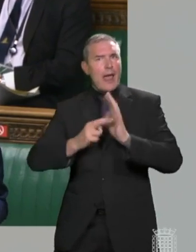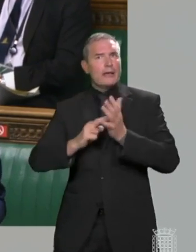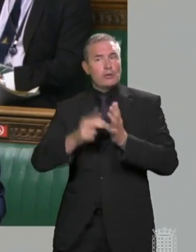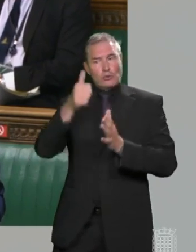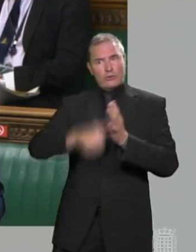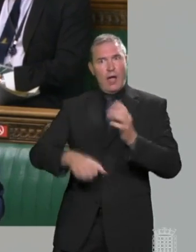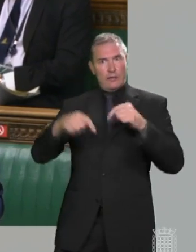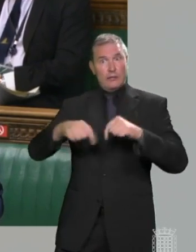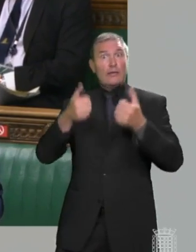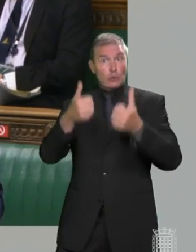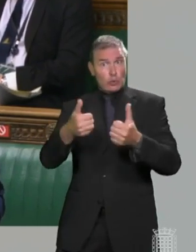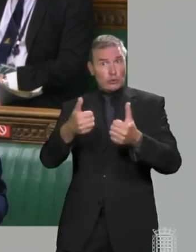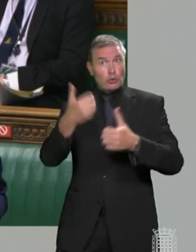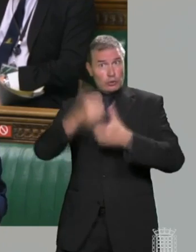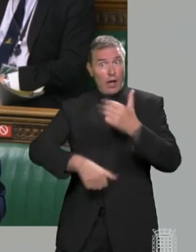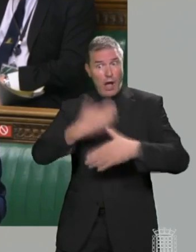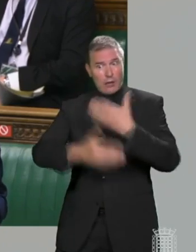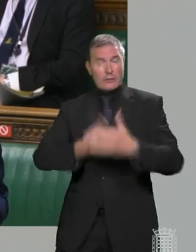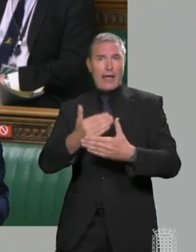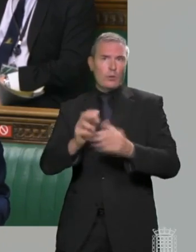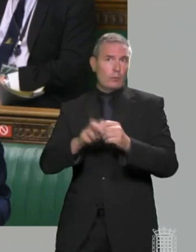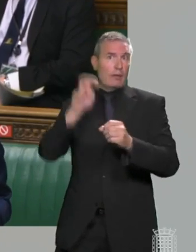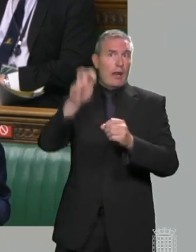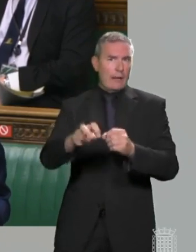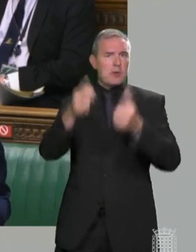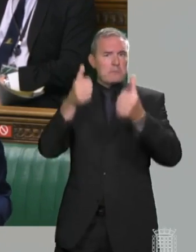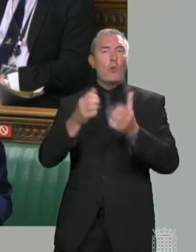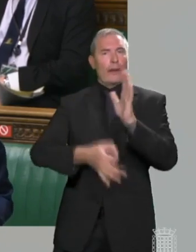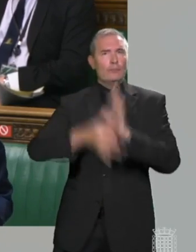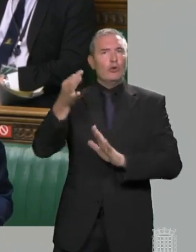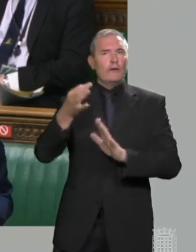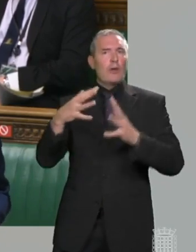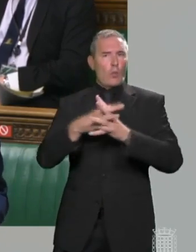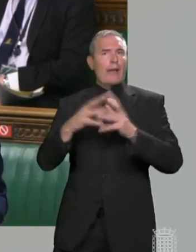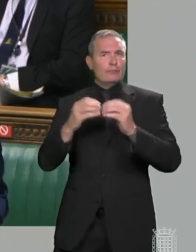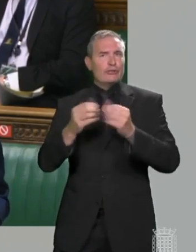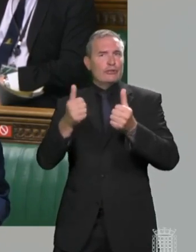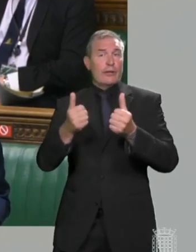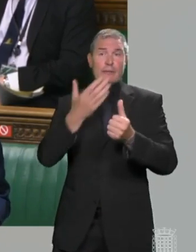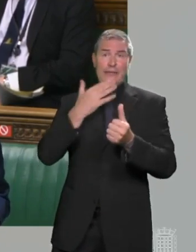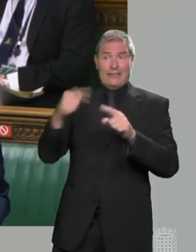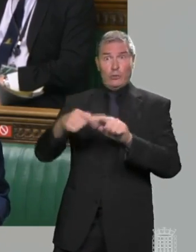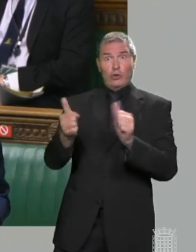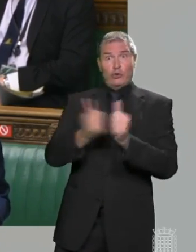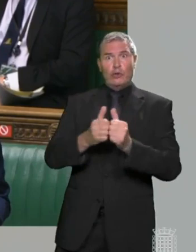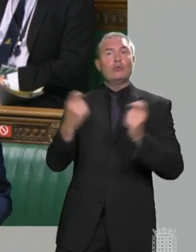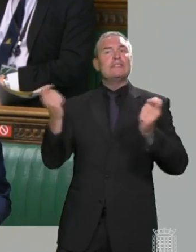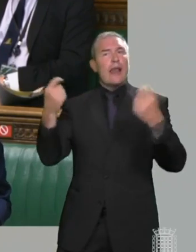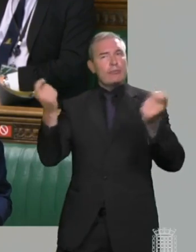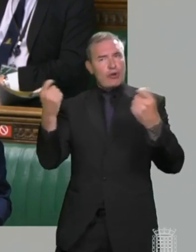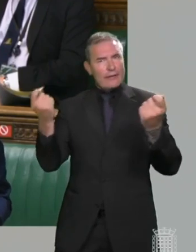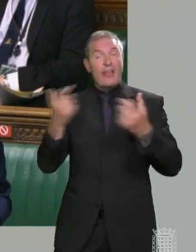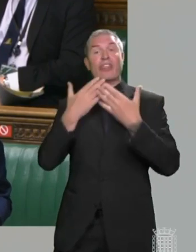in earnest. It is fantastic news. A monumental milestone will massively improve our protection for flooding. Will the Prime Minister join me in celebrating,